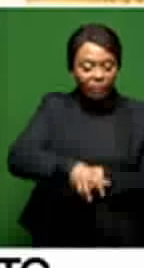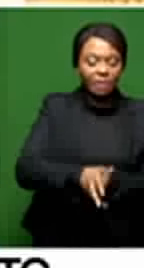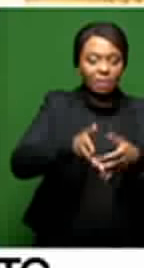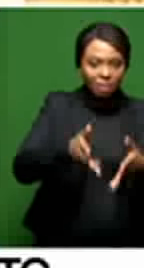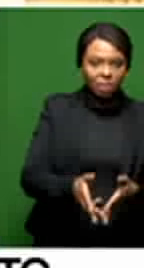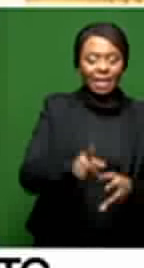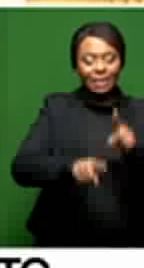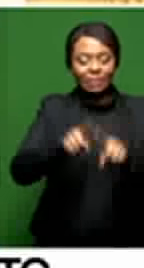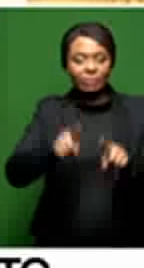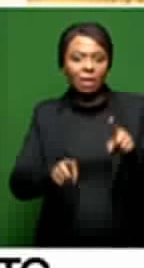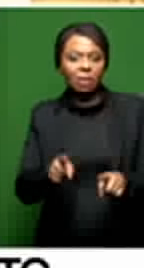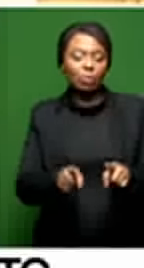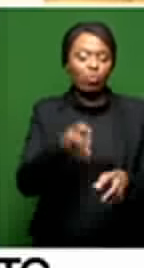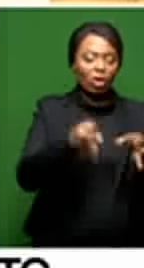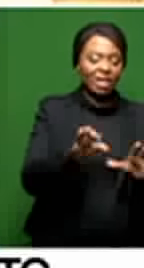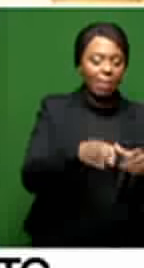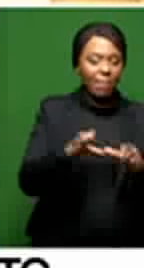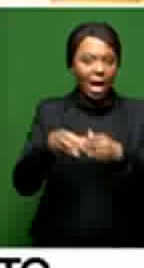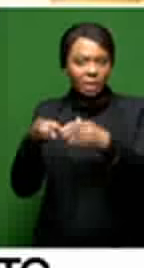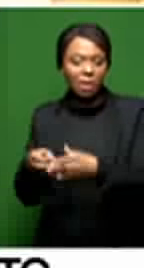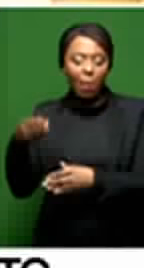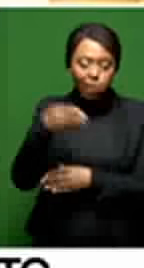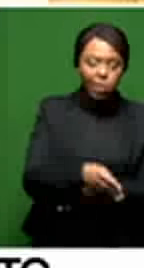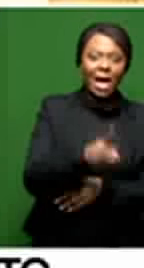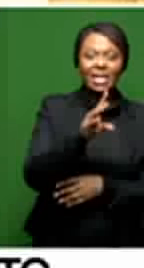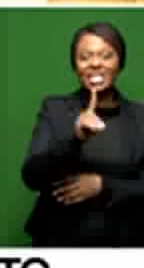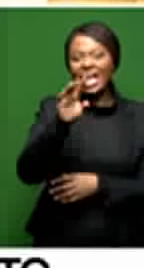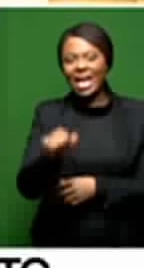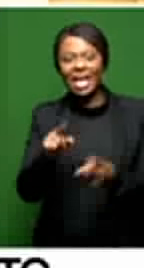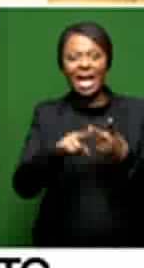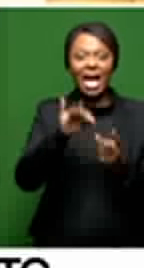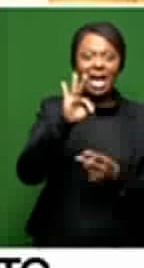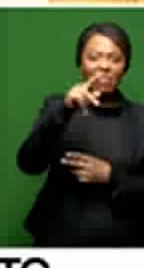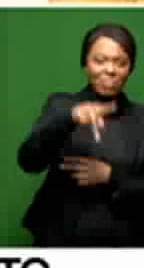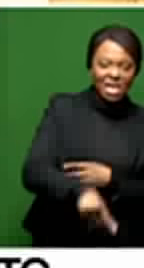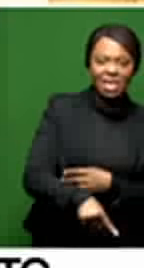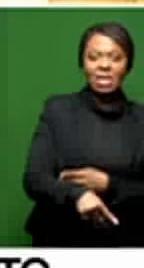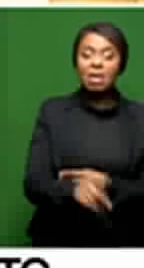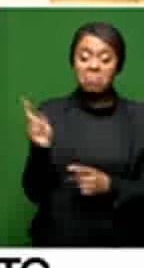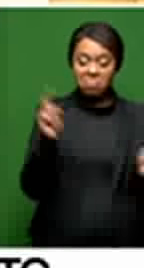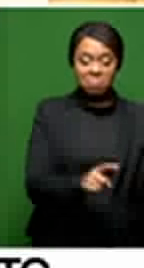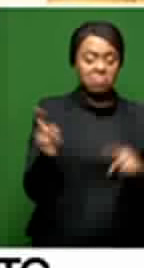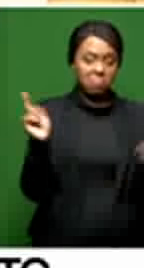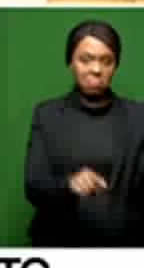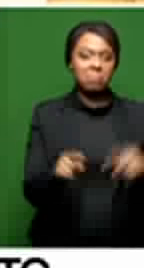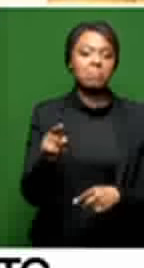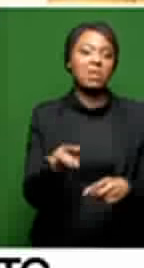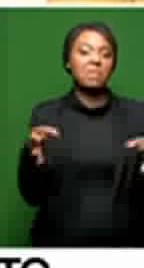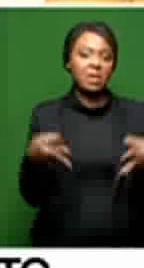various opposition parties or other political parties, the DA, the IFP, also expected to come. And